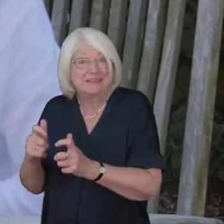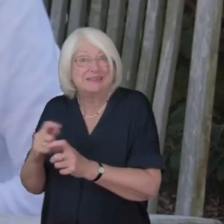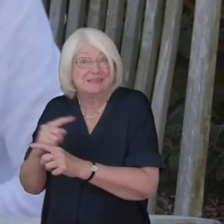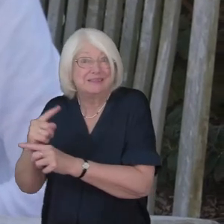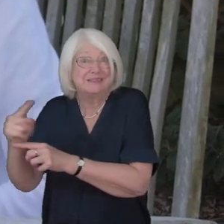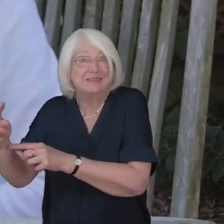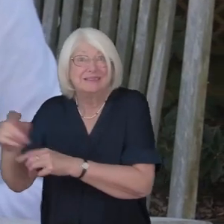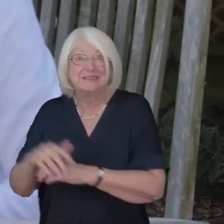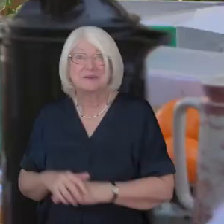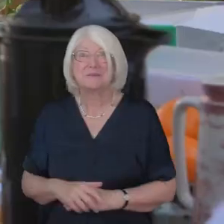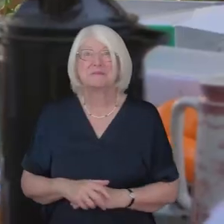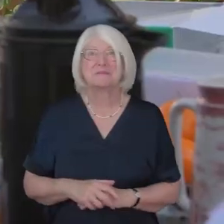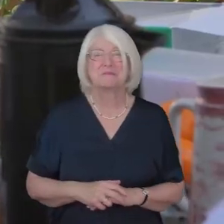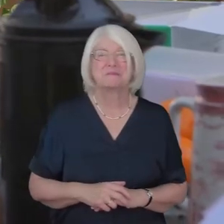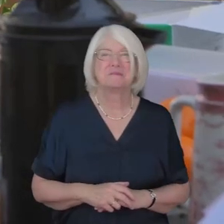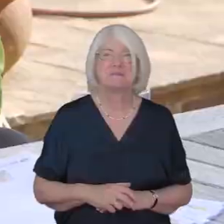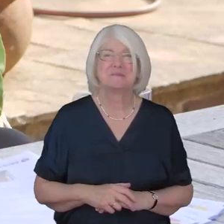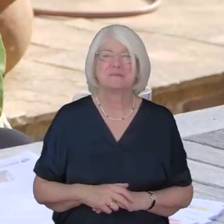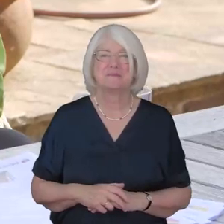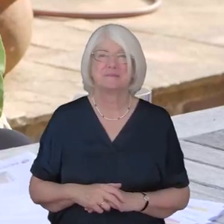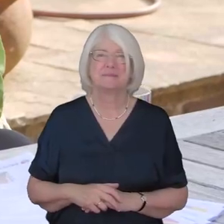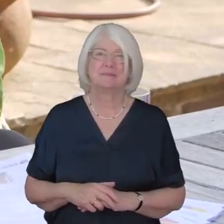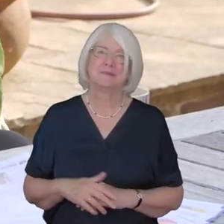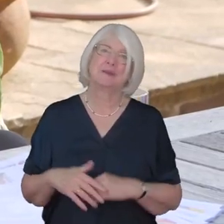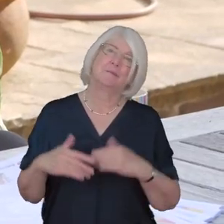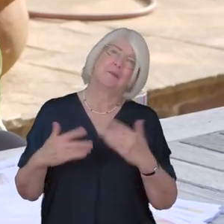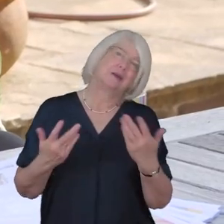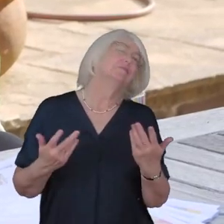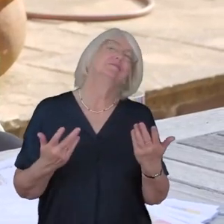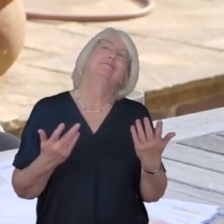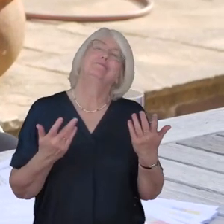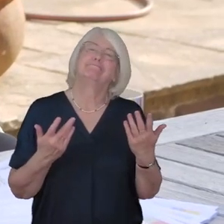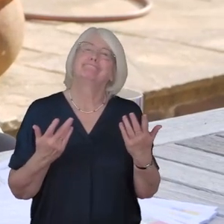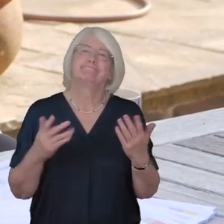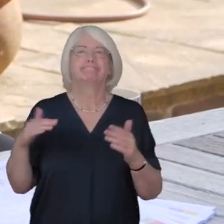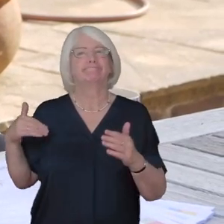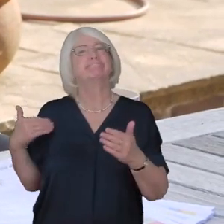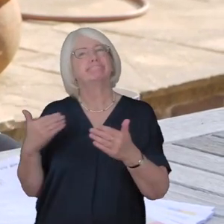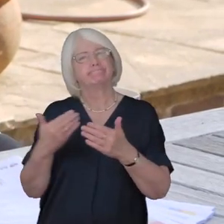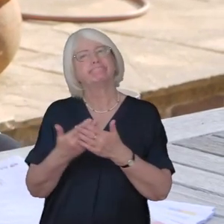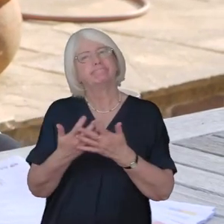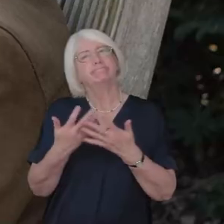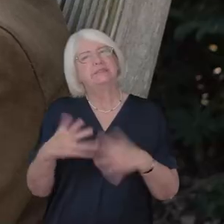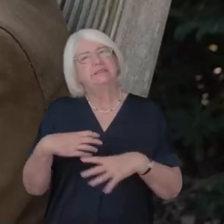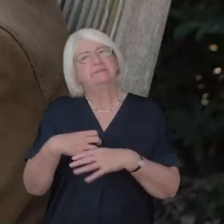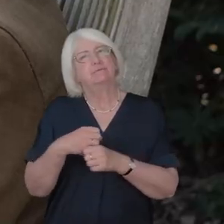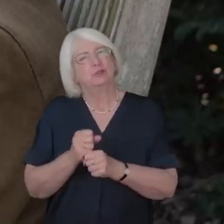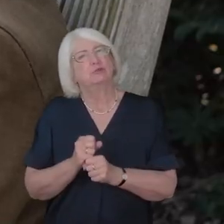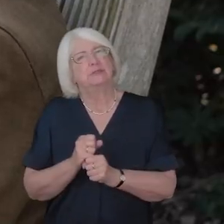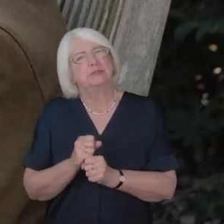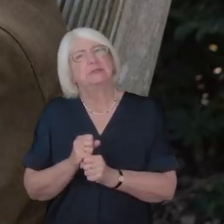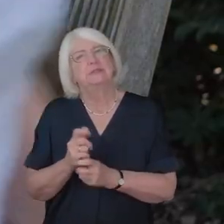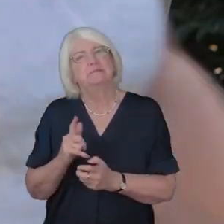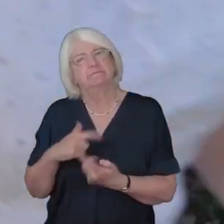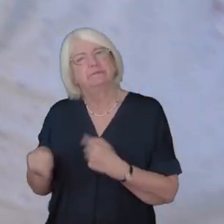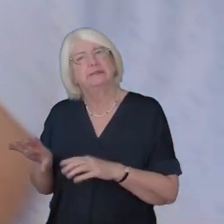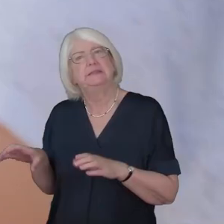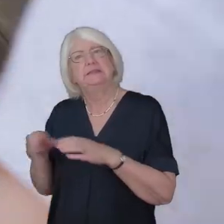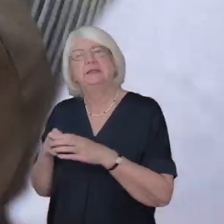fourfold increase since the pandemic began nevertheless these months have proved frustrating for the team